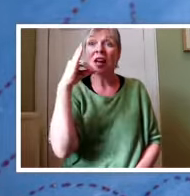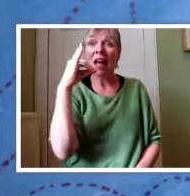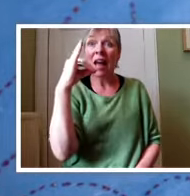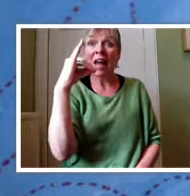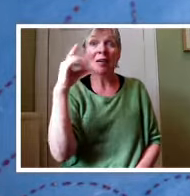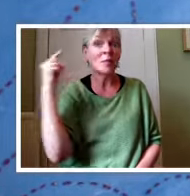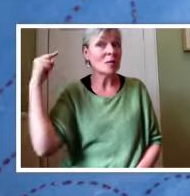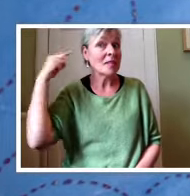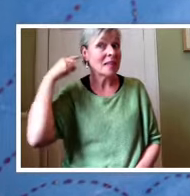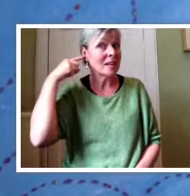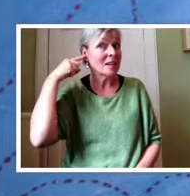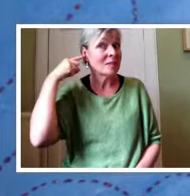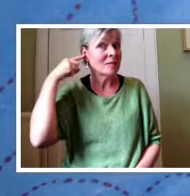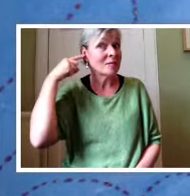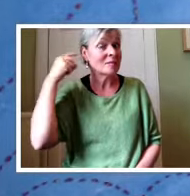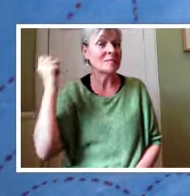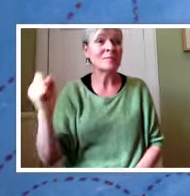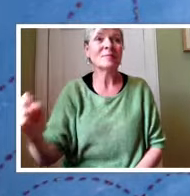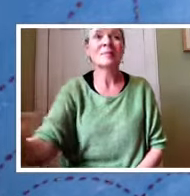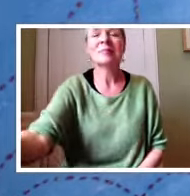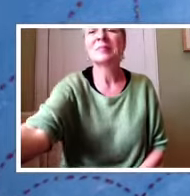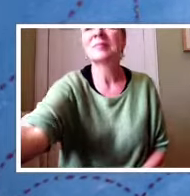each animal's ear.